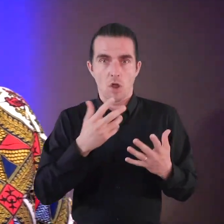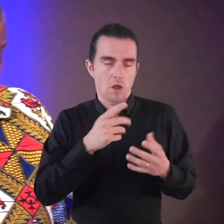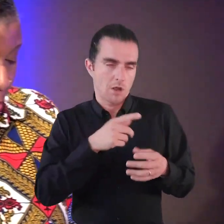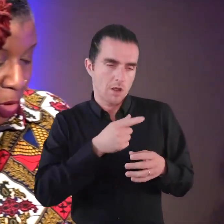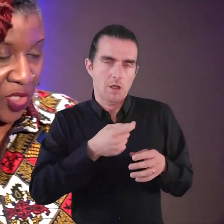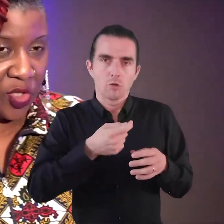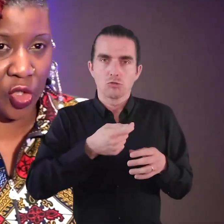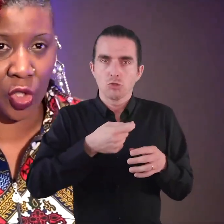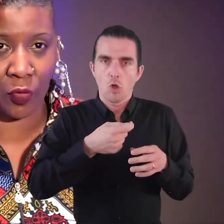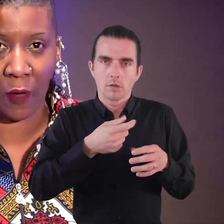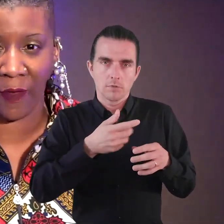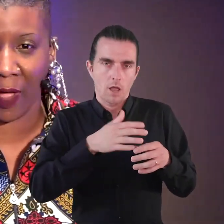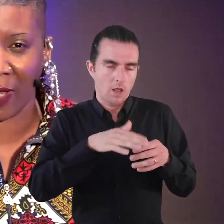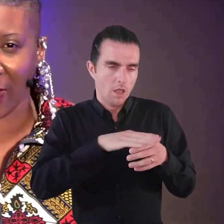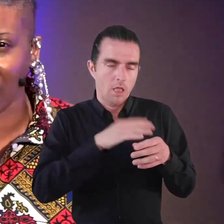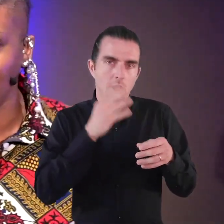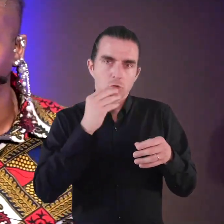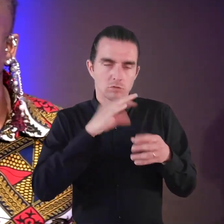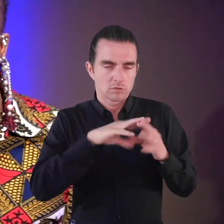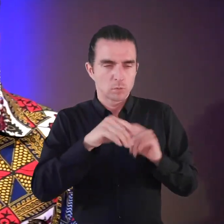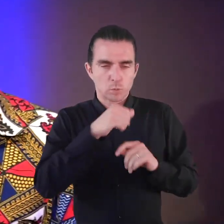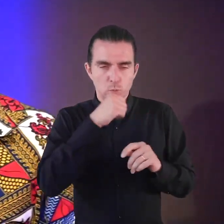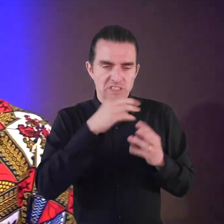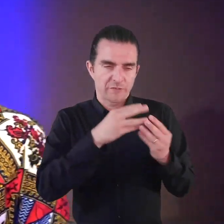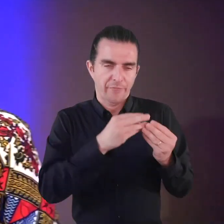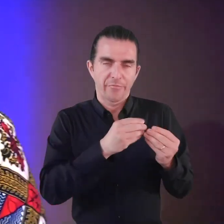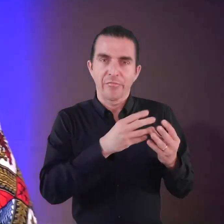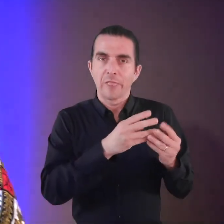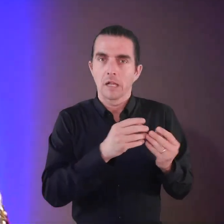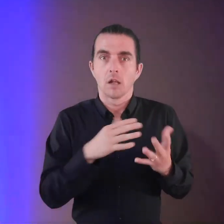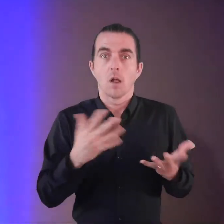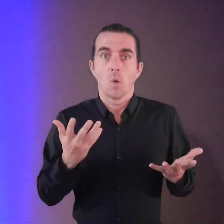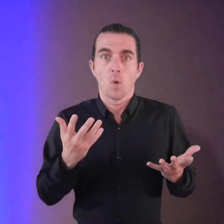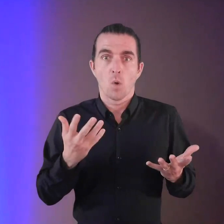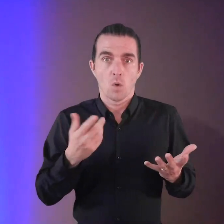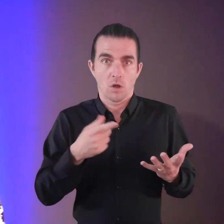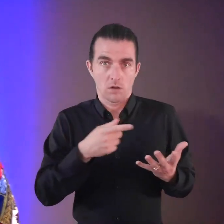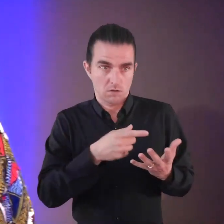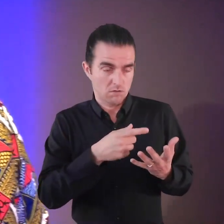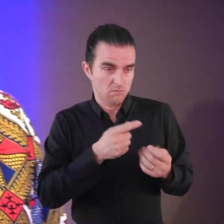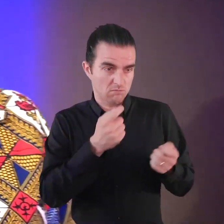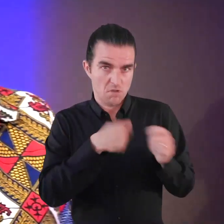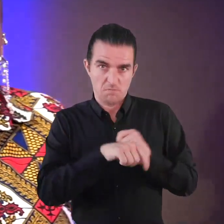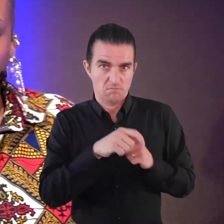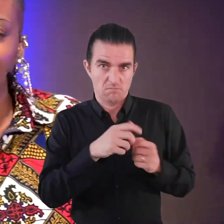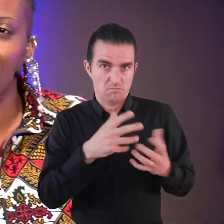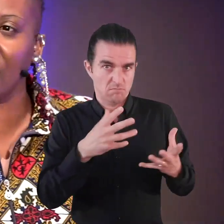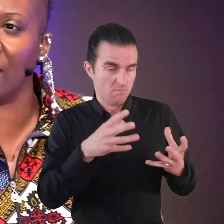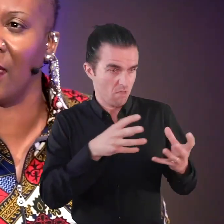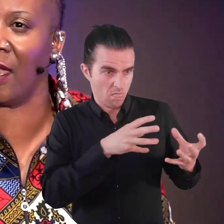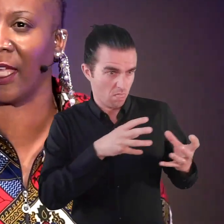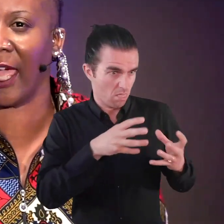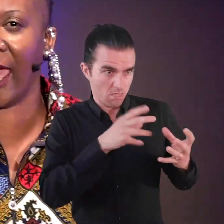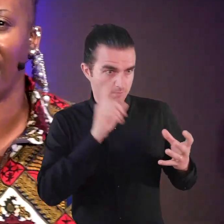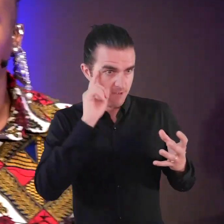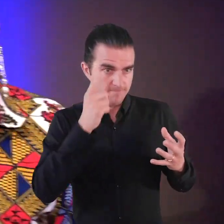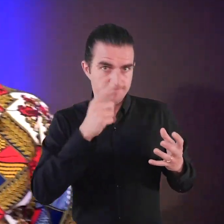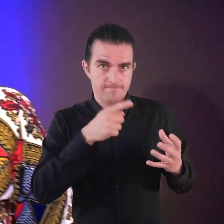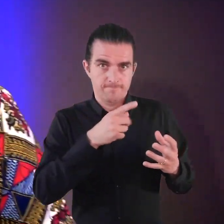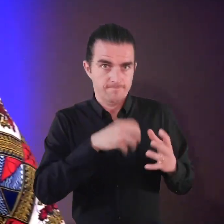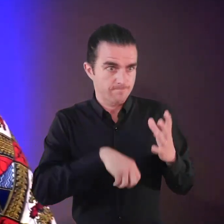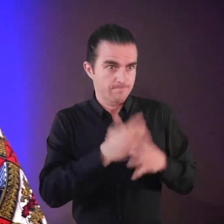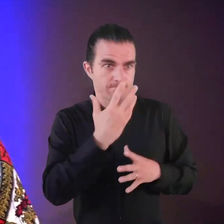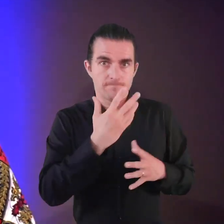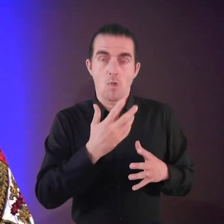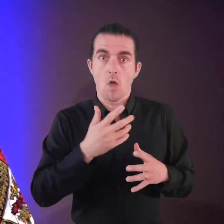Or crust and sugar over like a syrupy sweet? Maybe it sags like a heavy